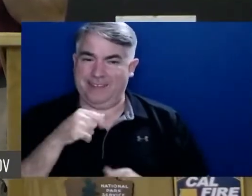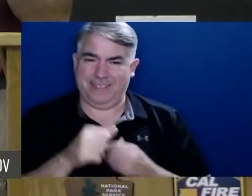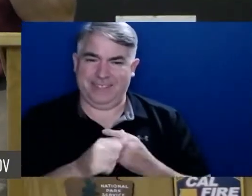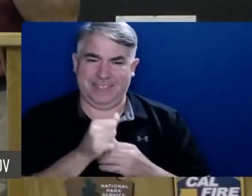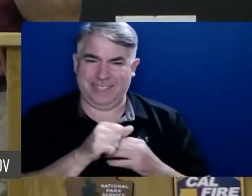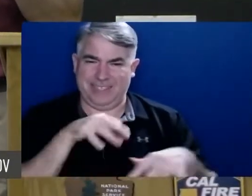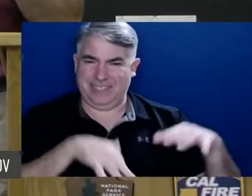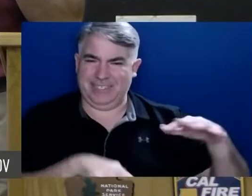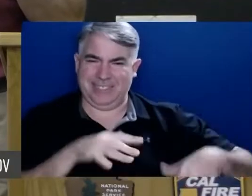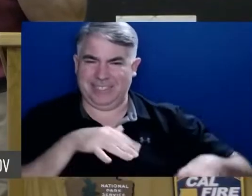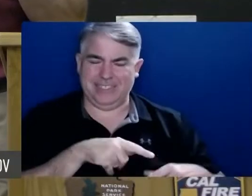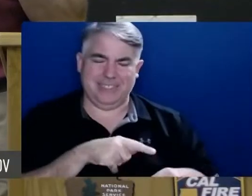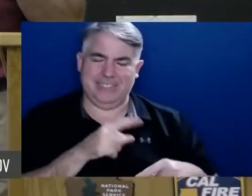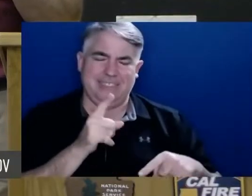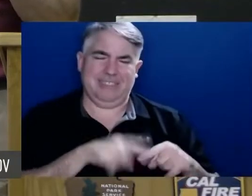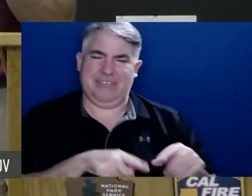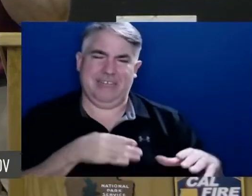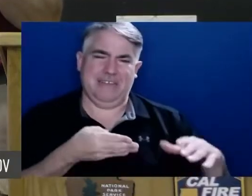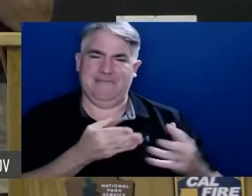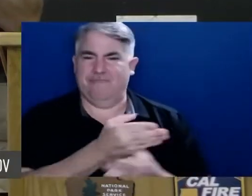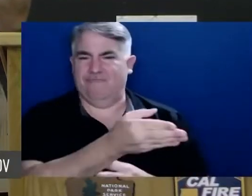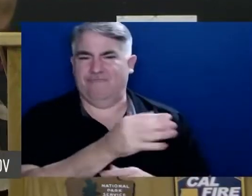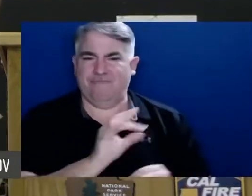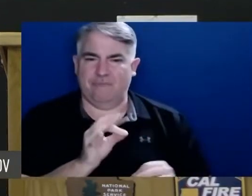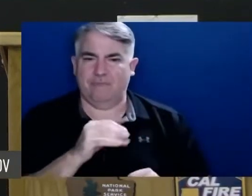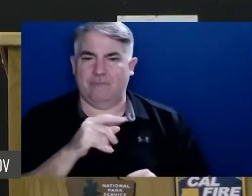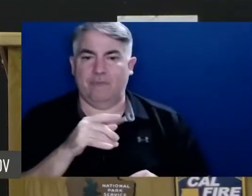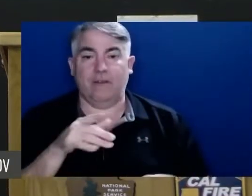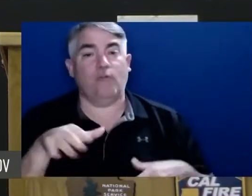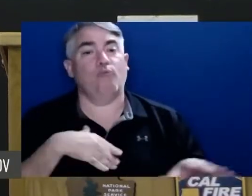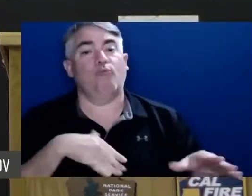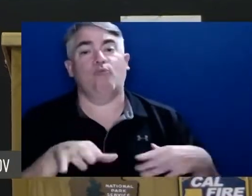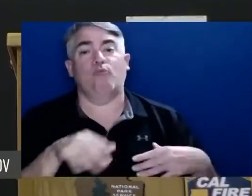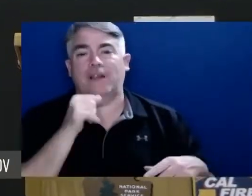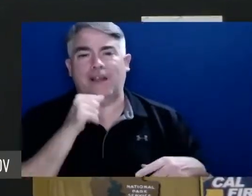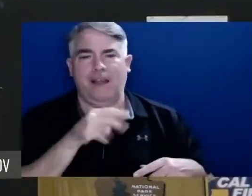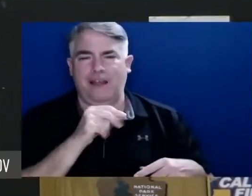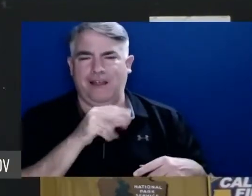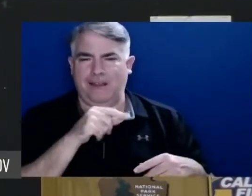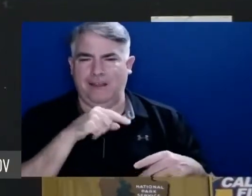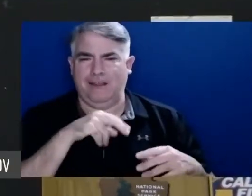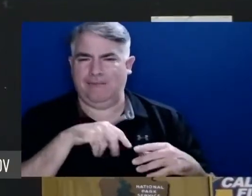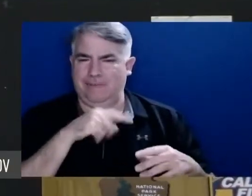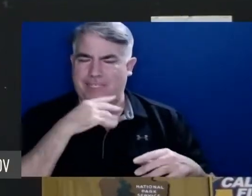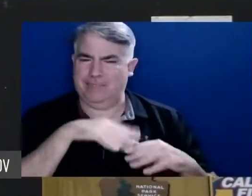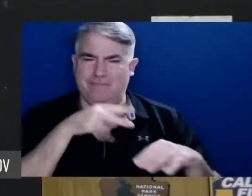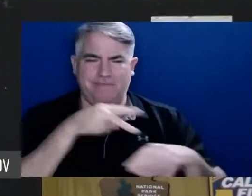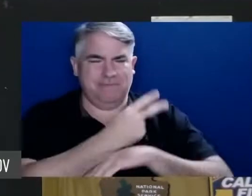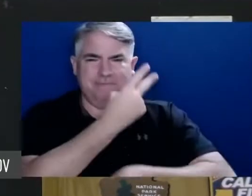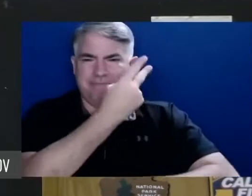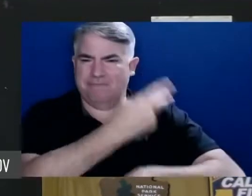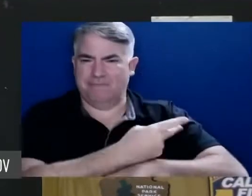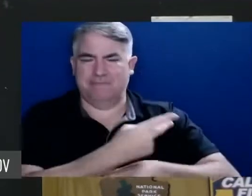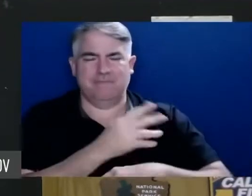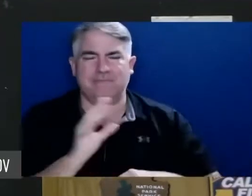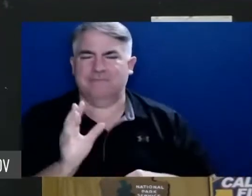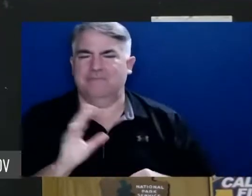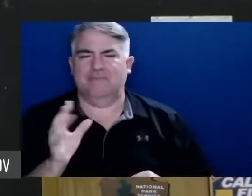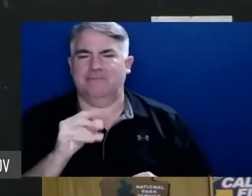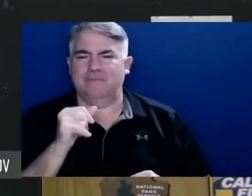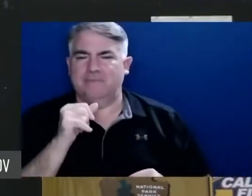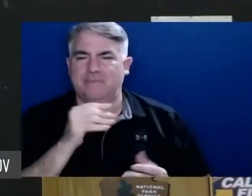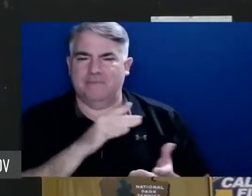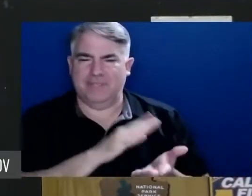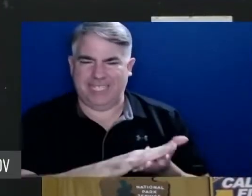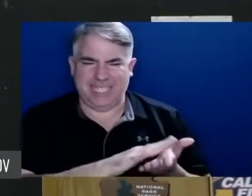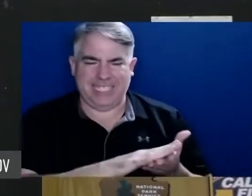in there the more chance there is to slip and fall and have some kind of an accident. So they will be mopping up the edge and probably 100 150 feet inside that edge